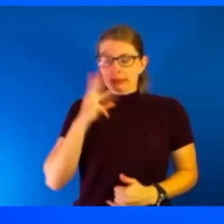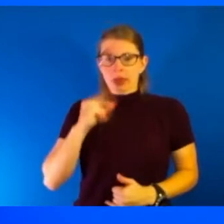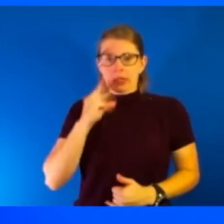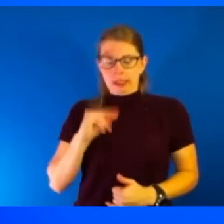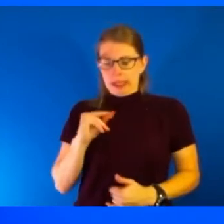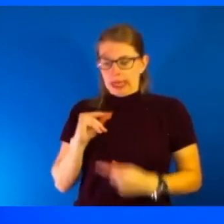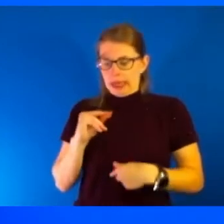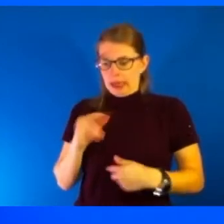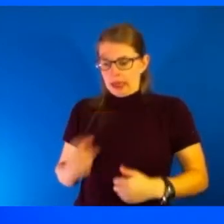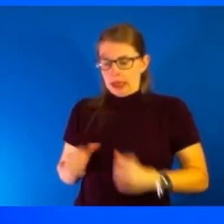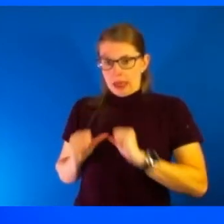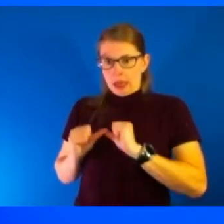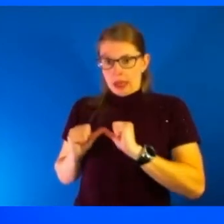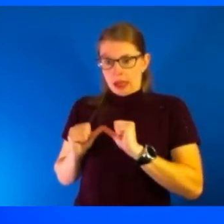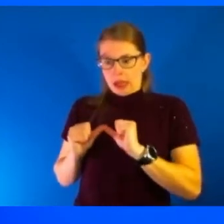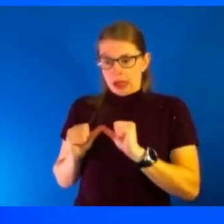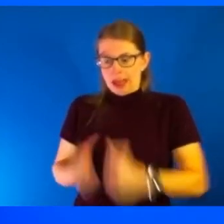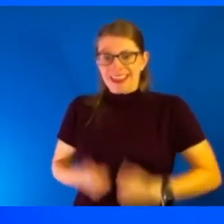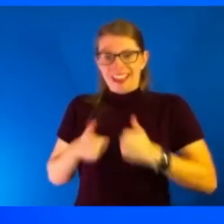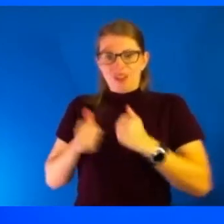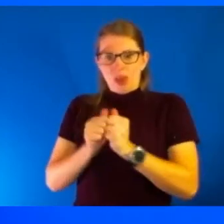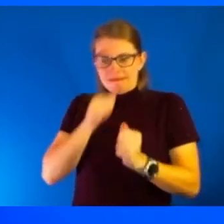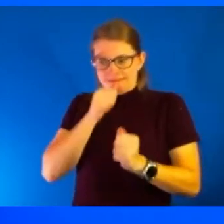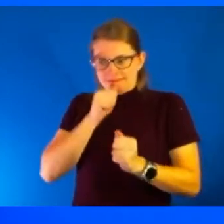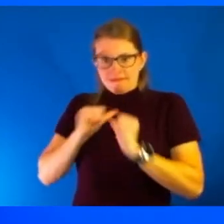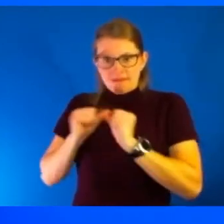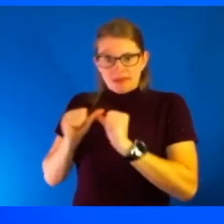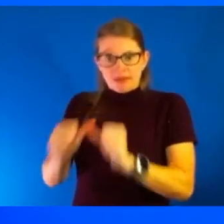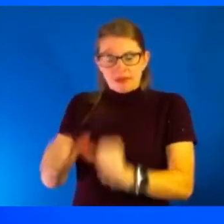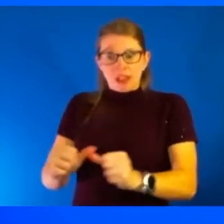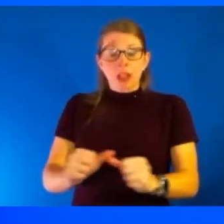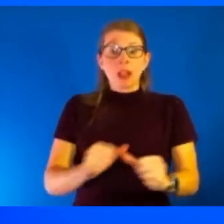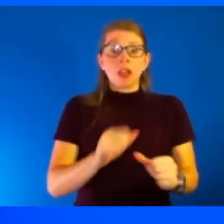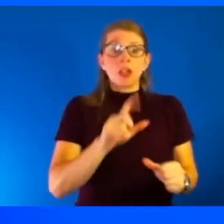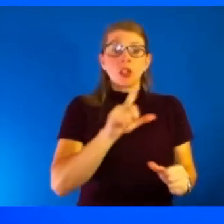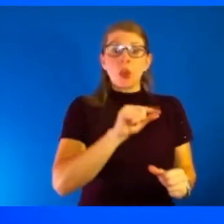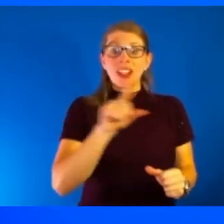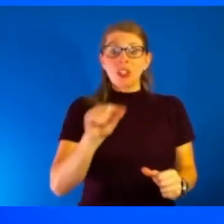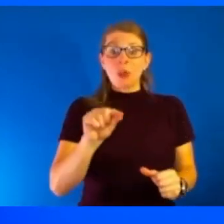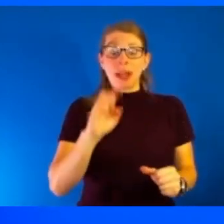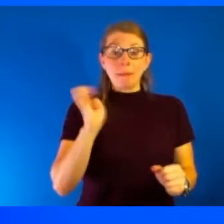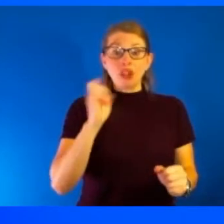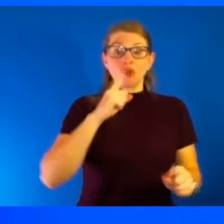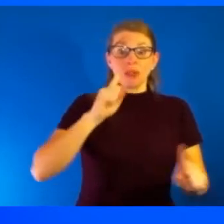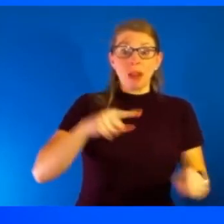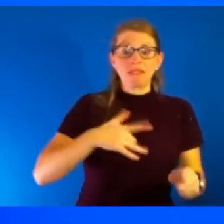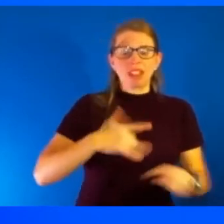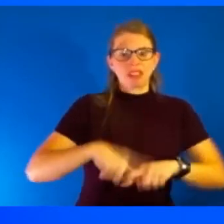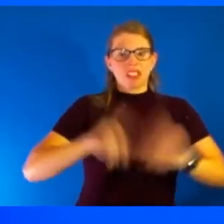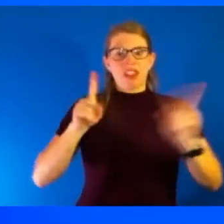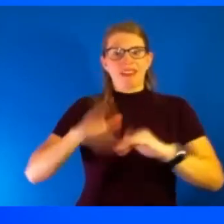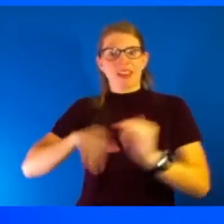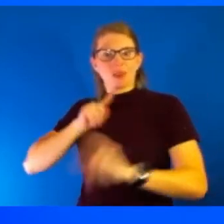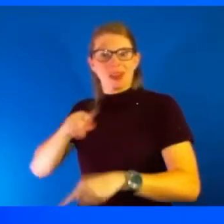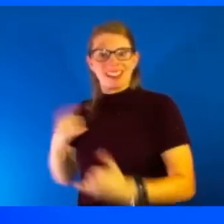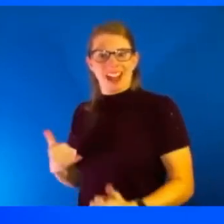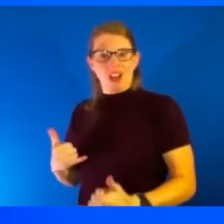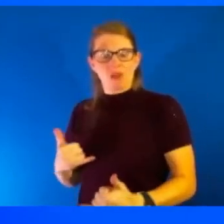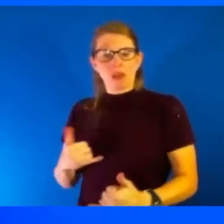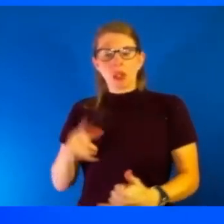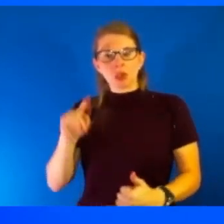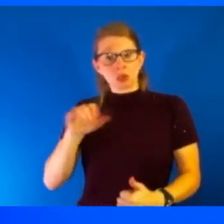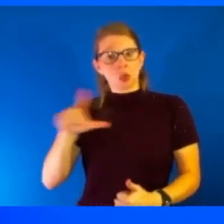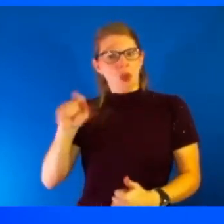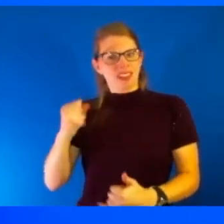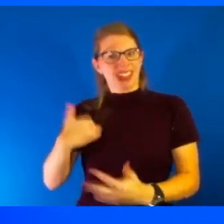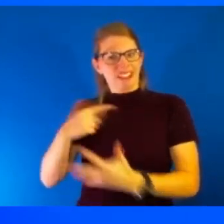response early in 2020 felt a lot different than our response now when we actually have these tools that we've talked about.